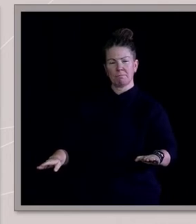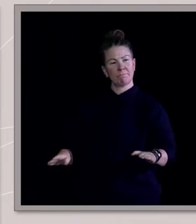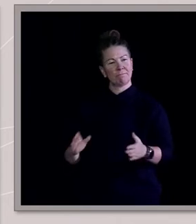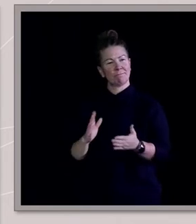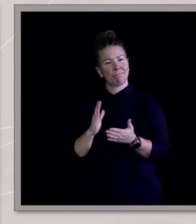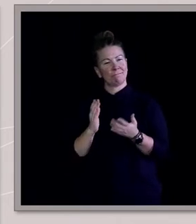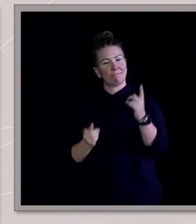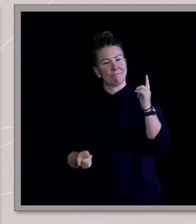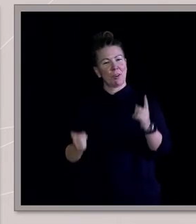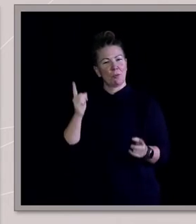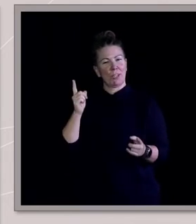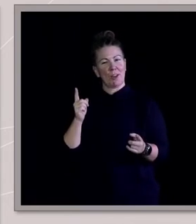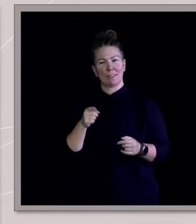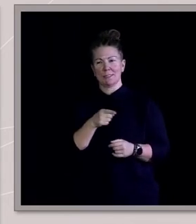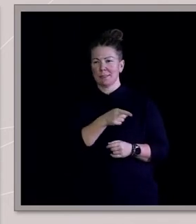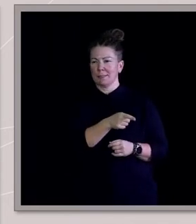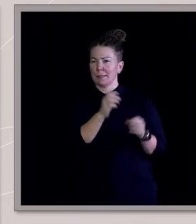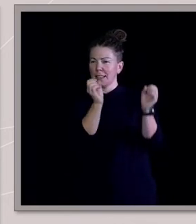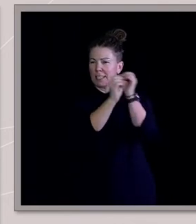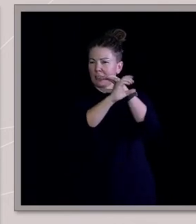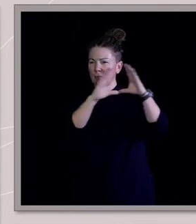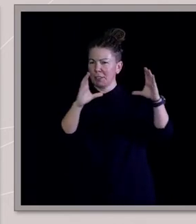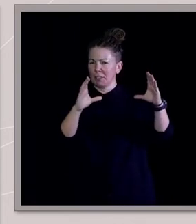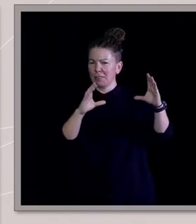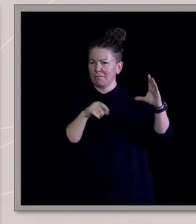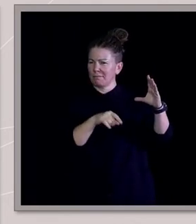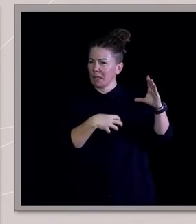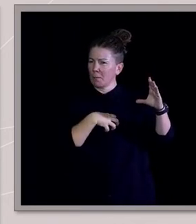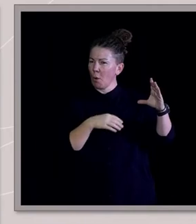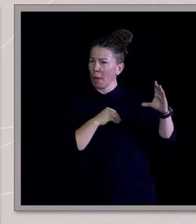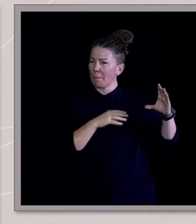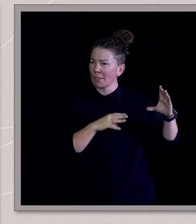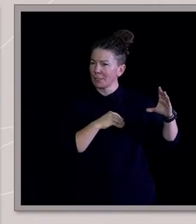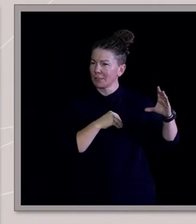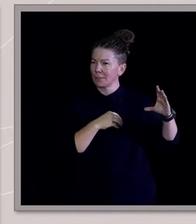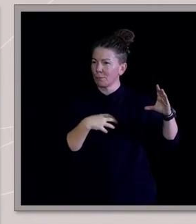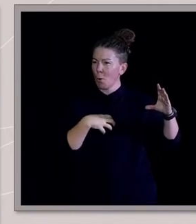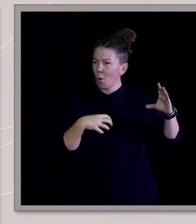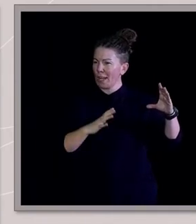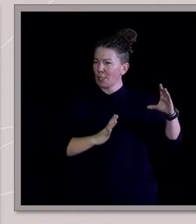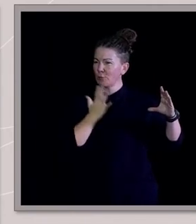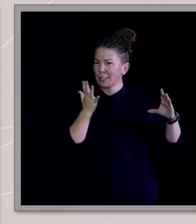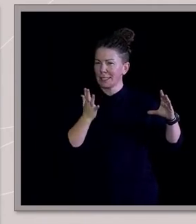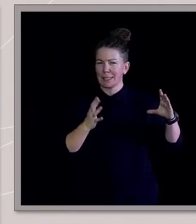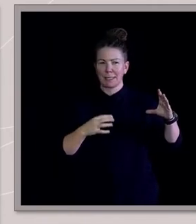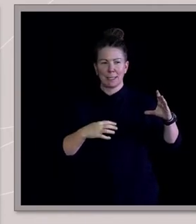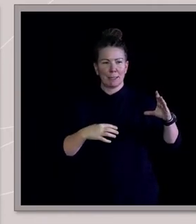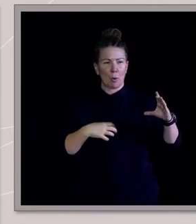this vision of the Gospel that was way more compassionate and way more interesting and way more